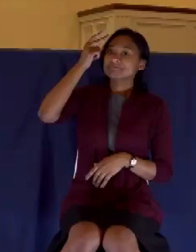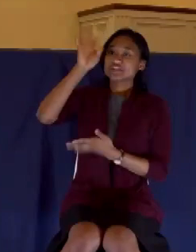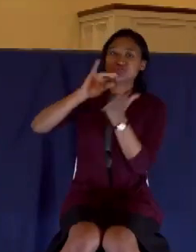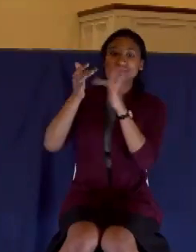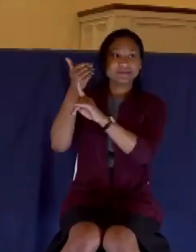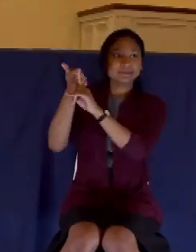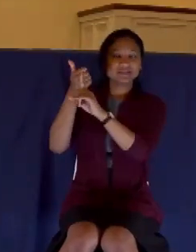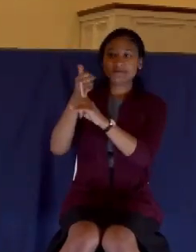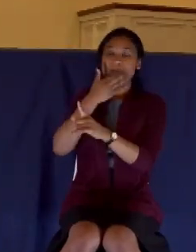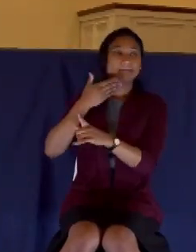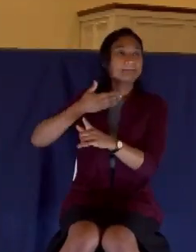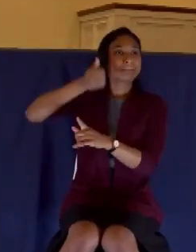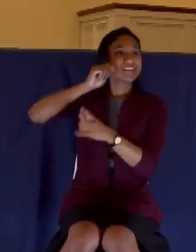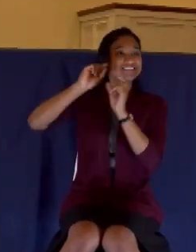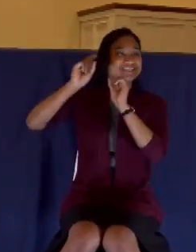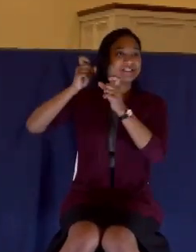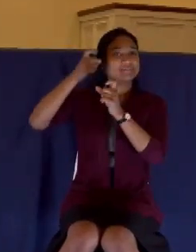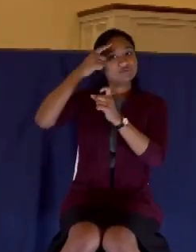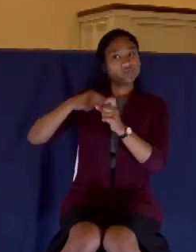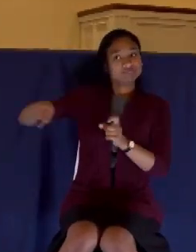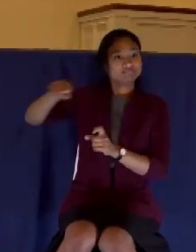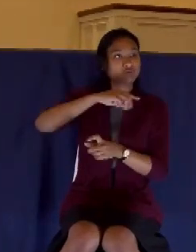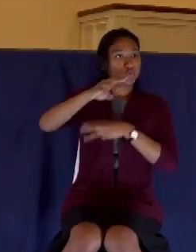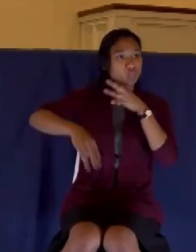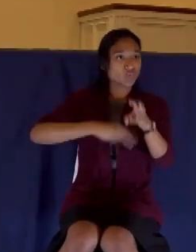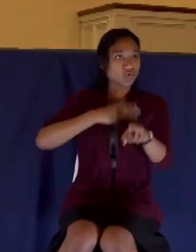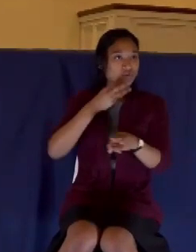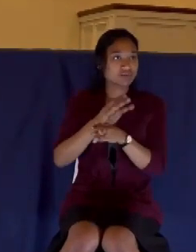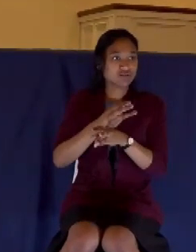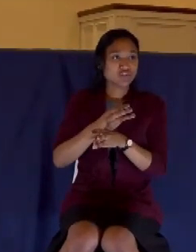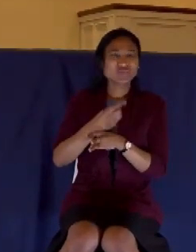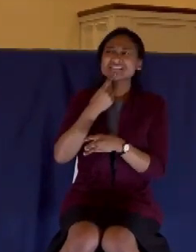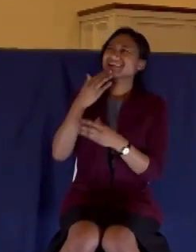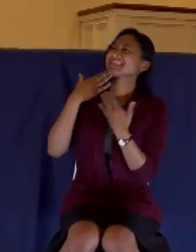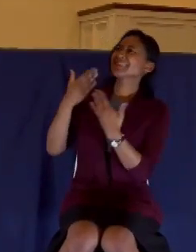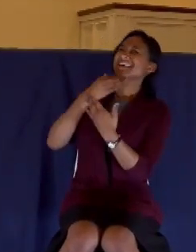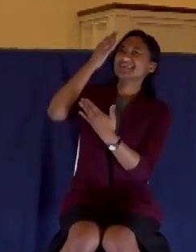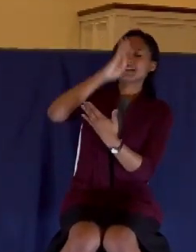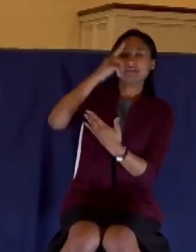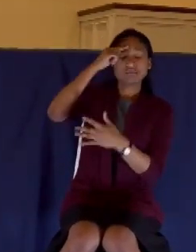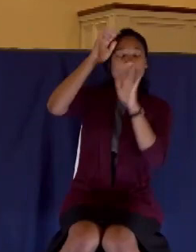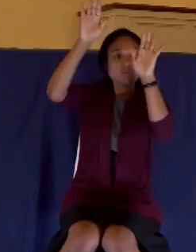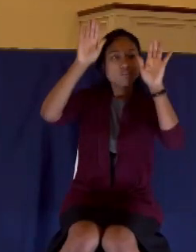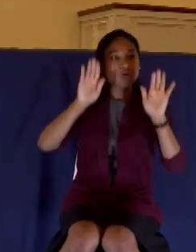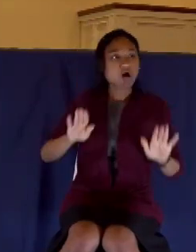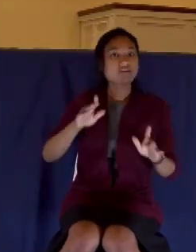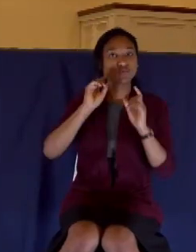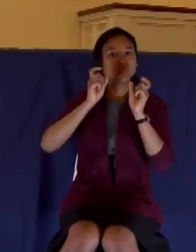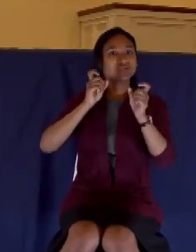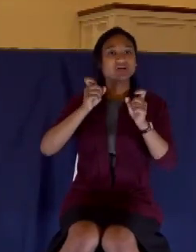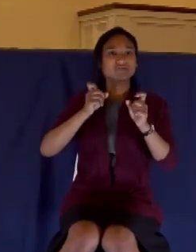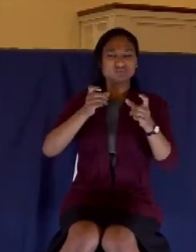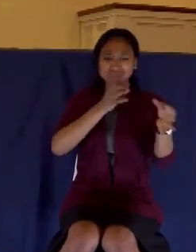be to God for his unspeakable gift. That is to say, inexpressible gift. It is beyond words.